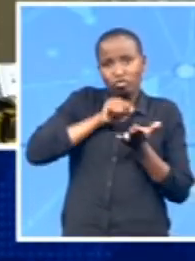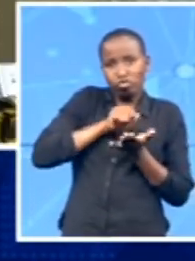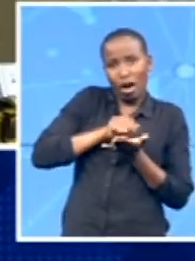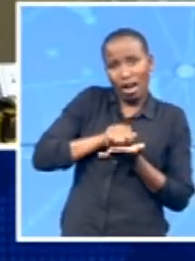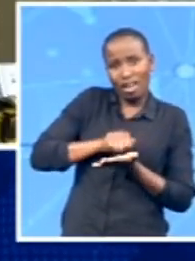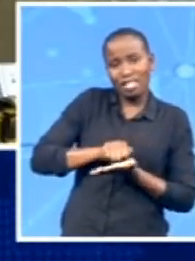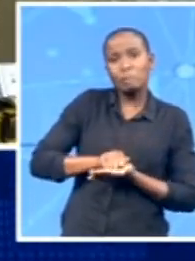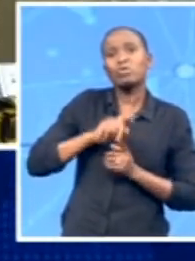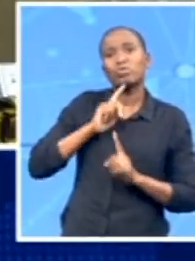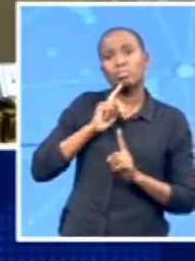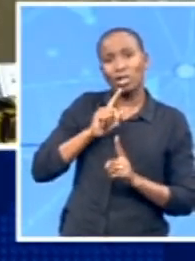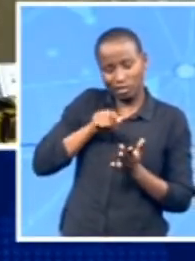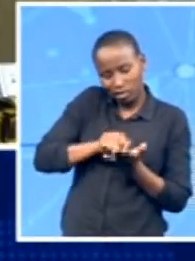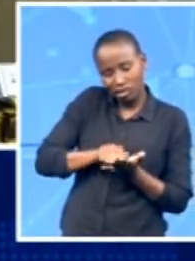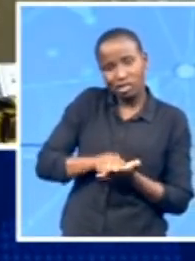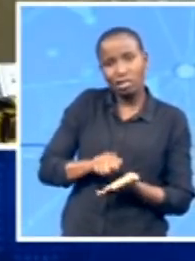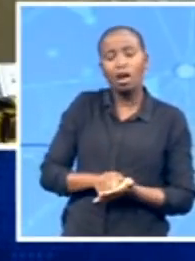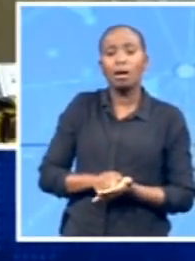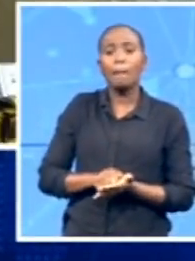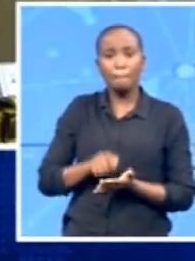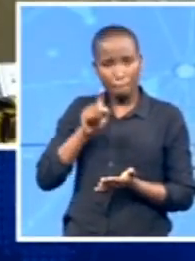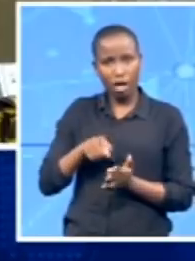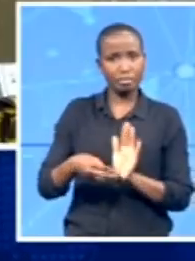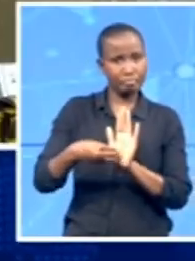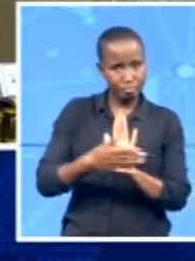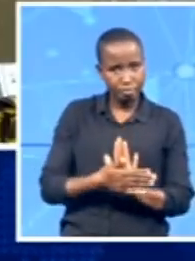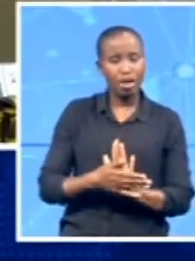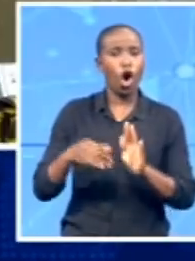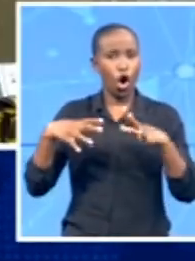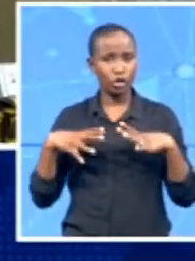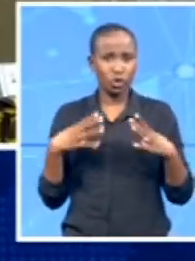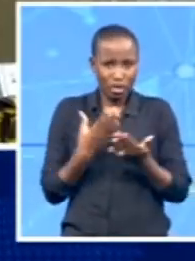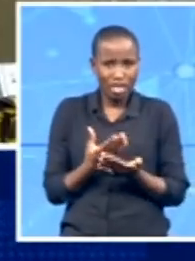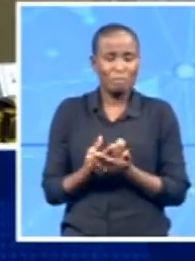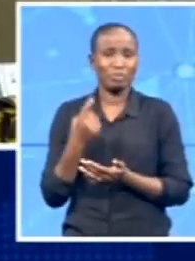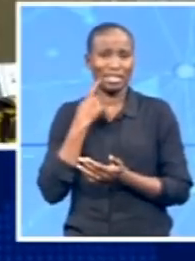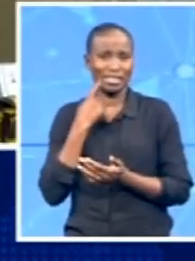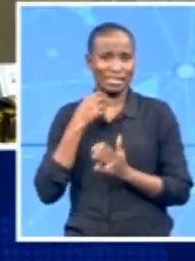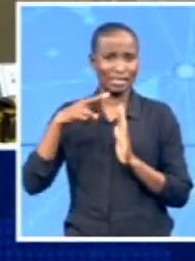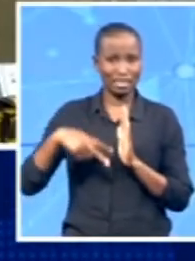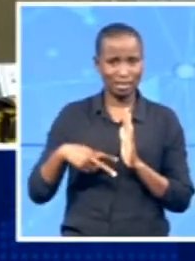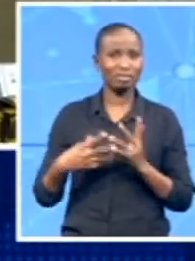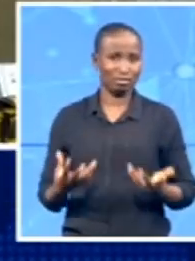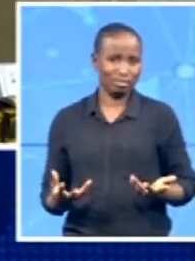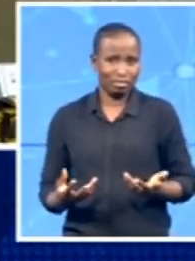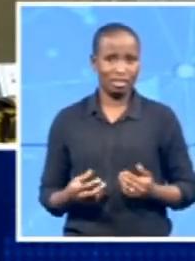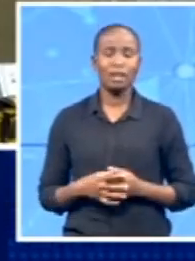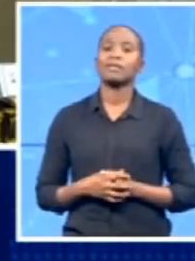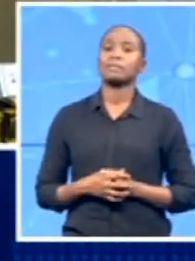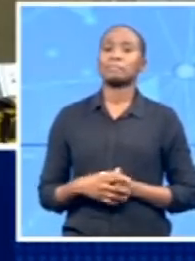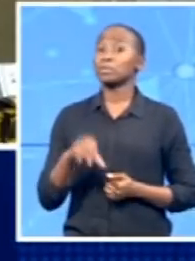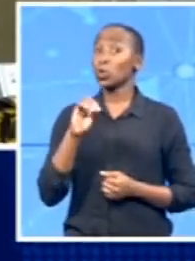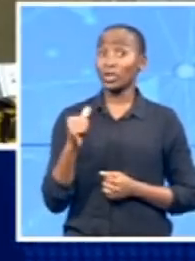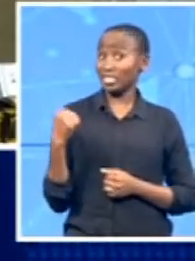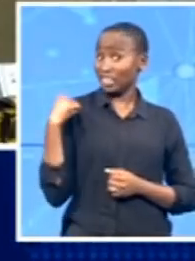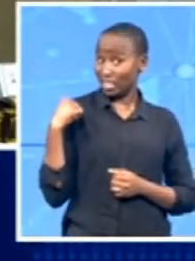the record. And the commissioners ask questions about that. So yesterday was unprocedural, and that's why it was